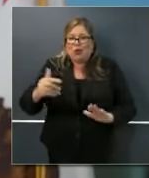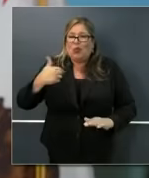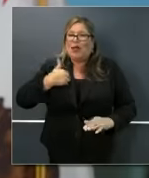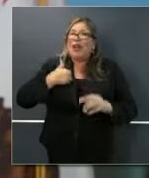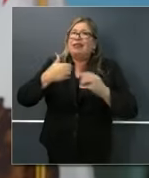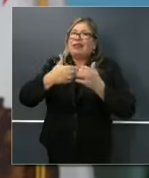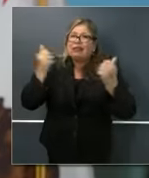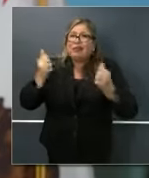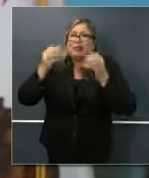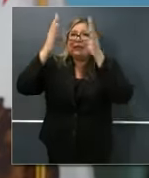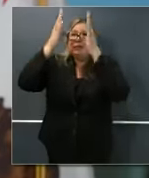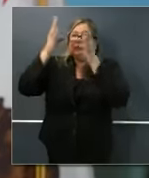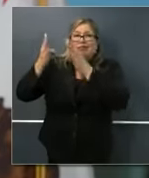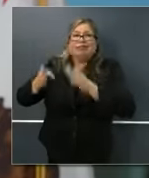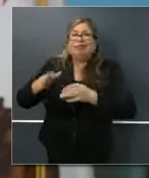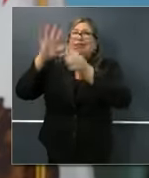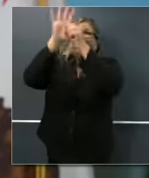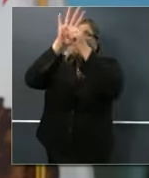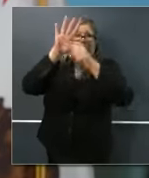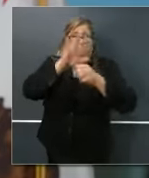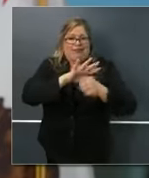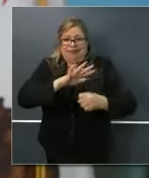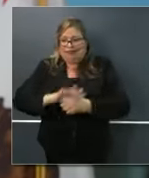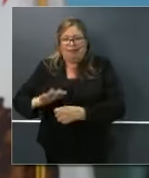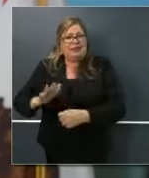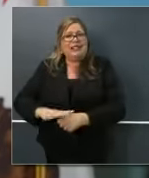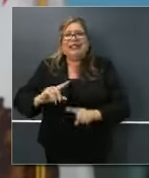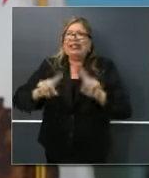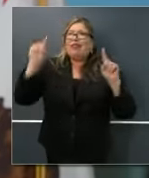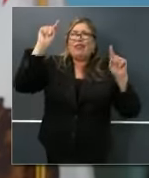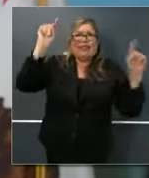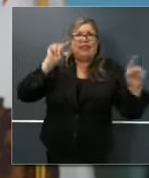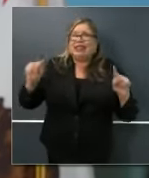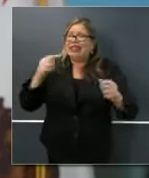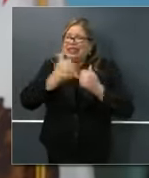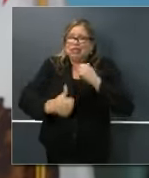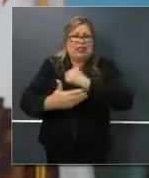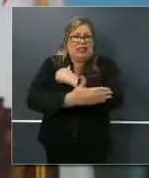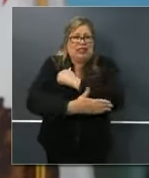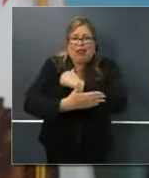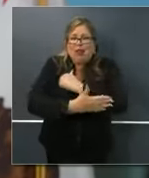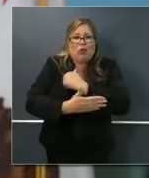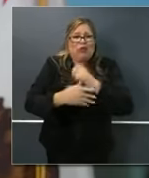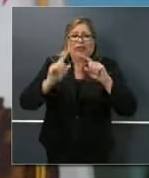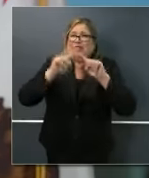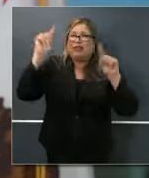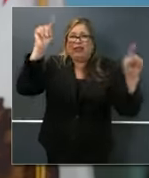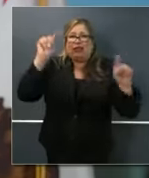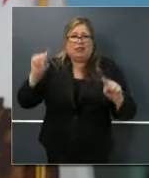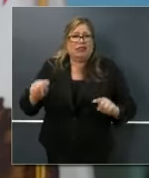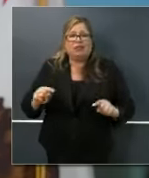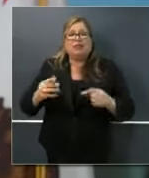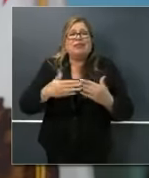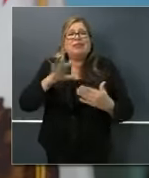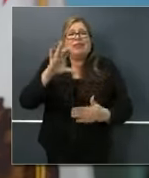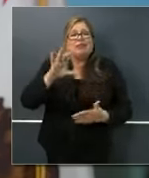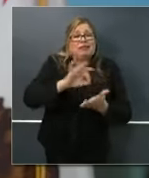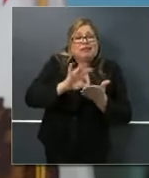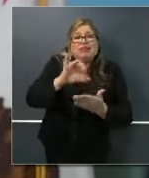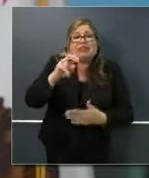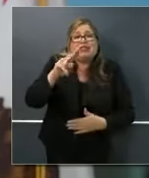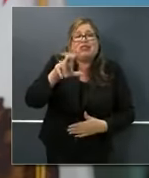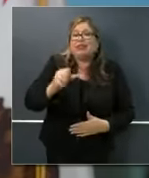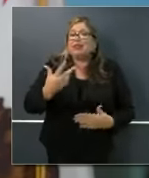on the basis of what's happening in our diverse communities, county by county, census track by census track, neighborhood